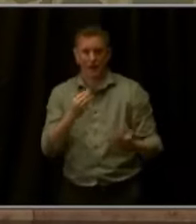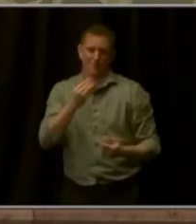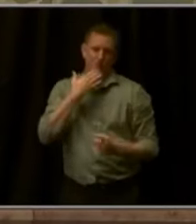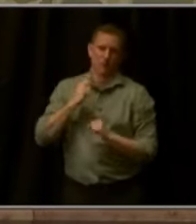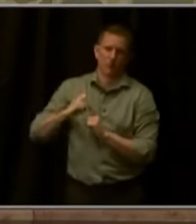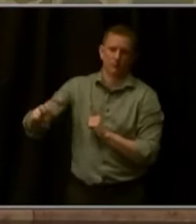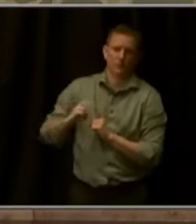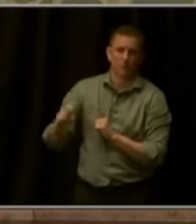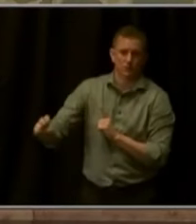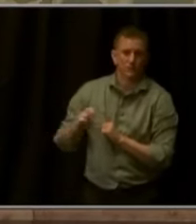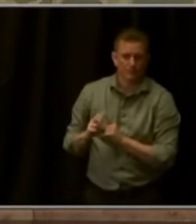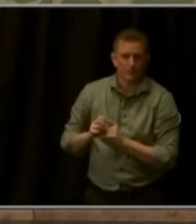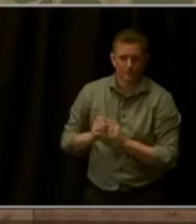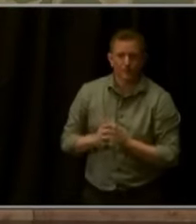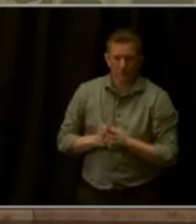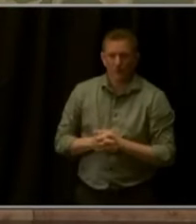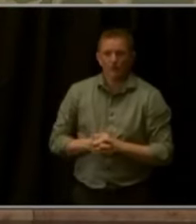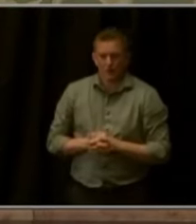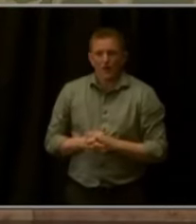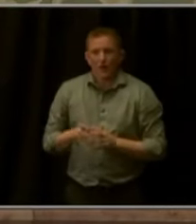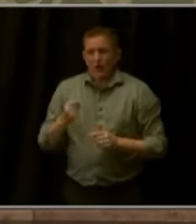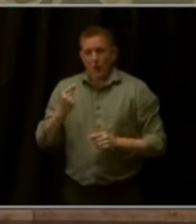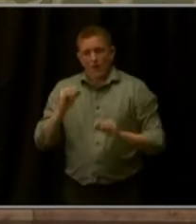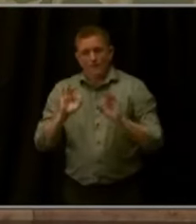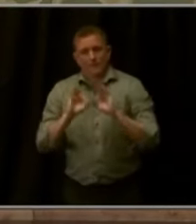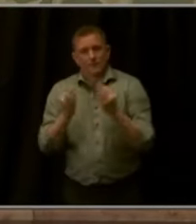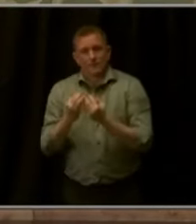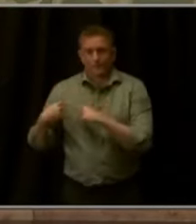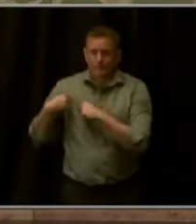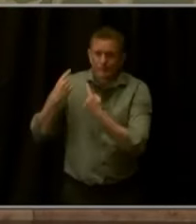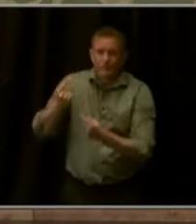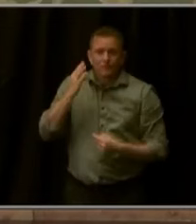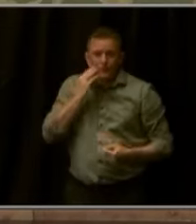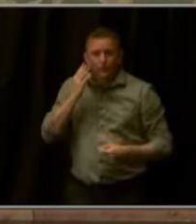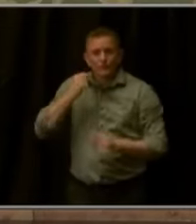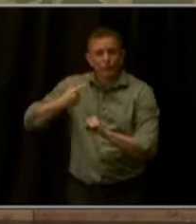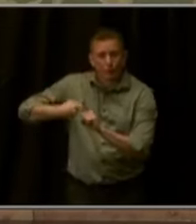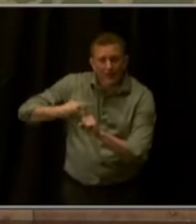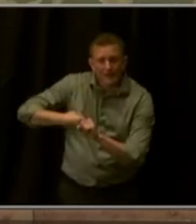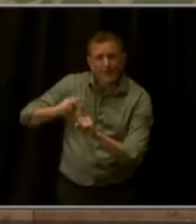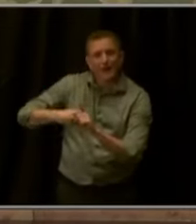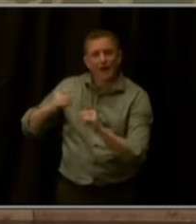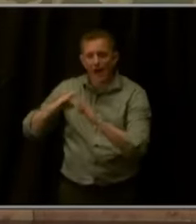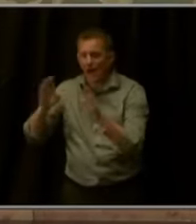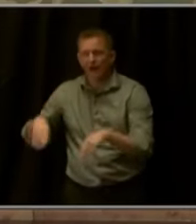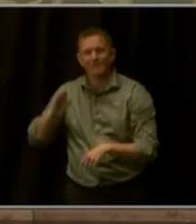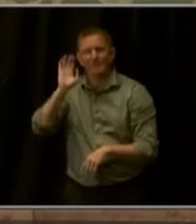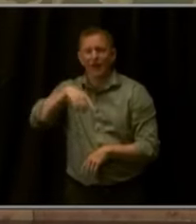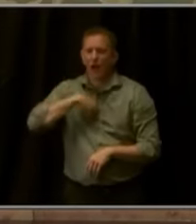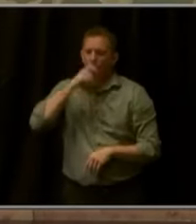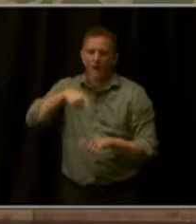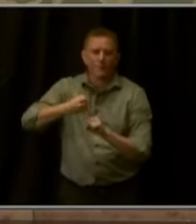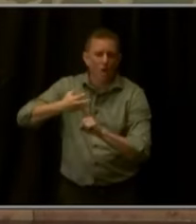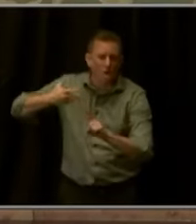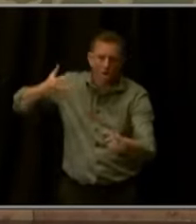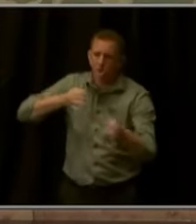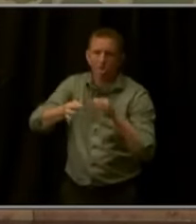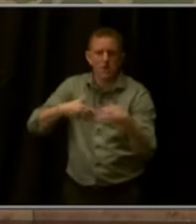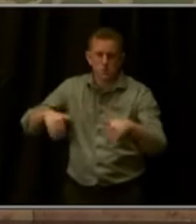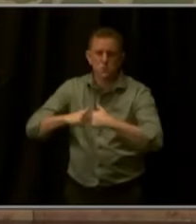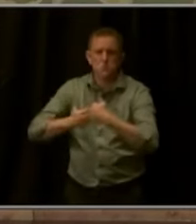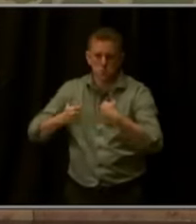situations that families face on rent or mortgage need no introduction or explanation to any of us because they loom large